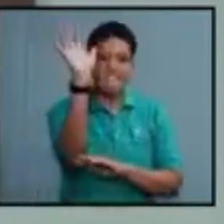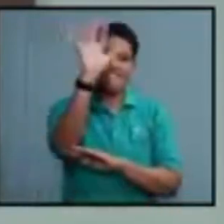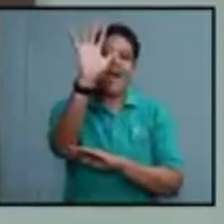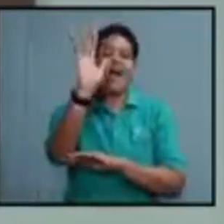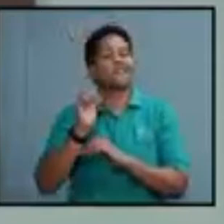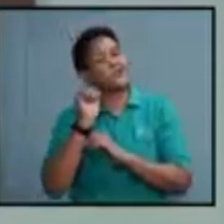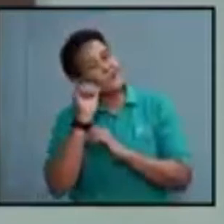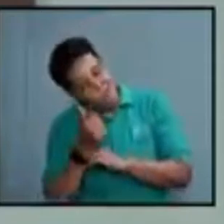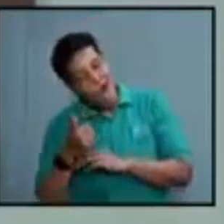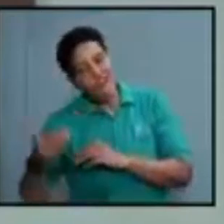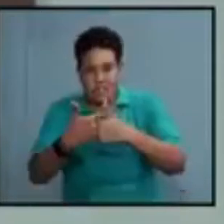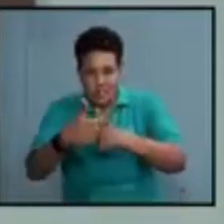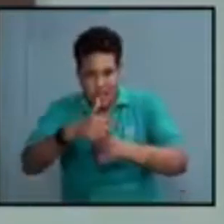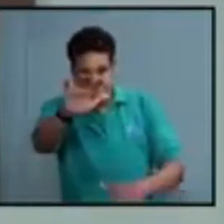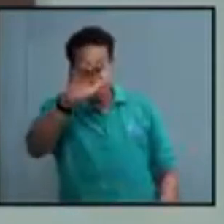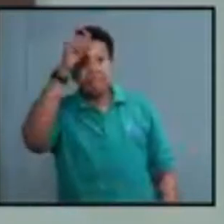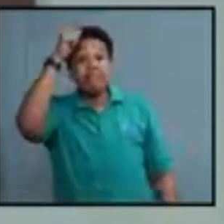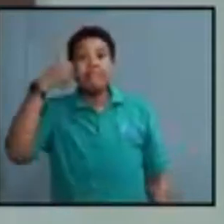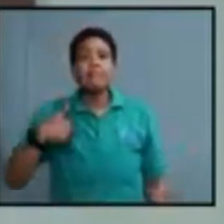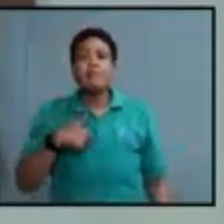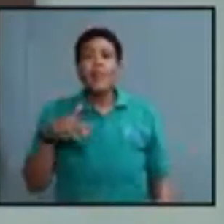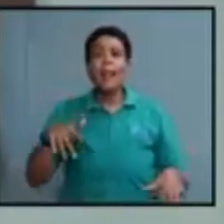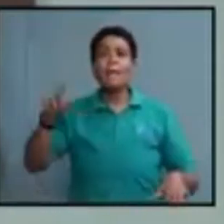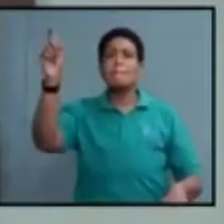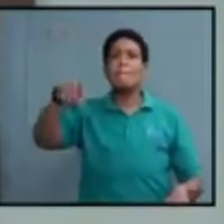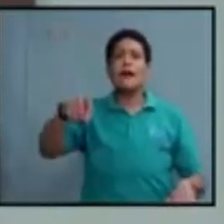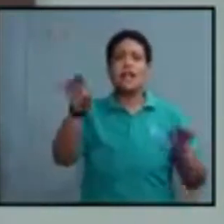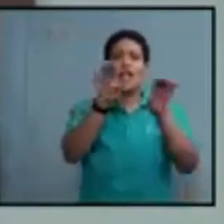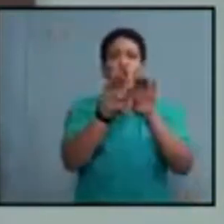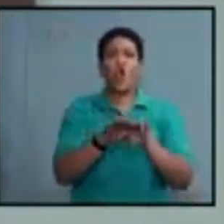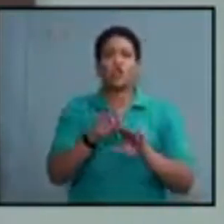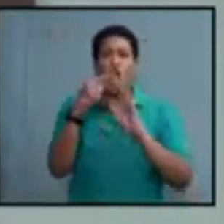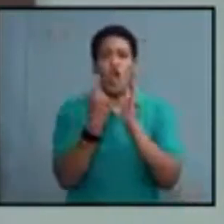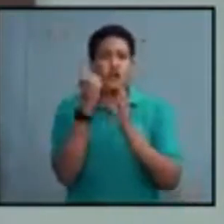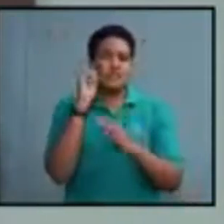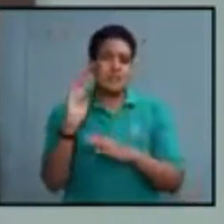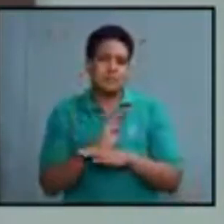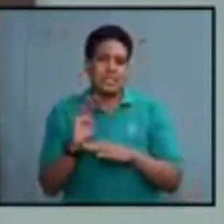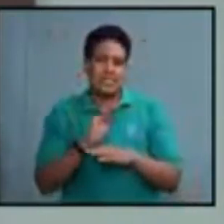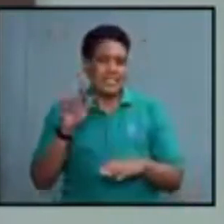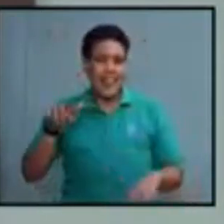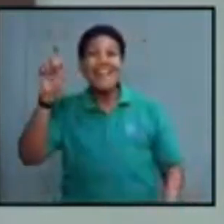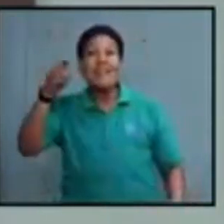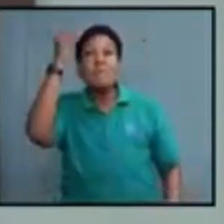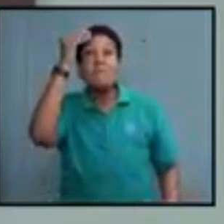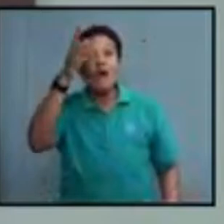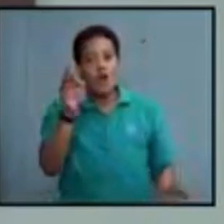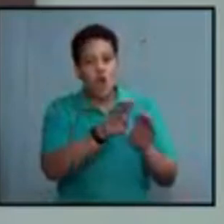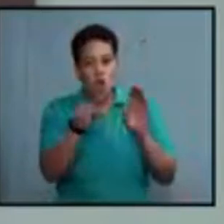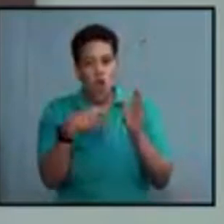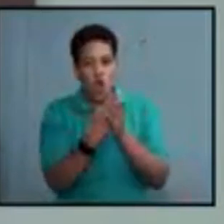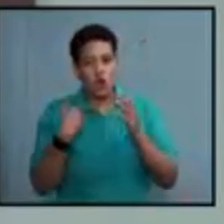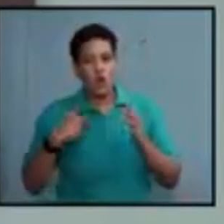following morning. While we have not mandated closing hours for businesses, we would expect